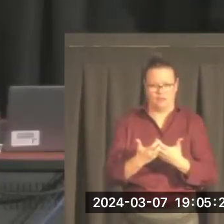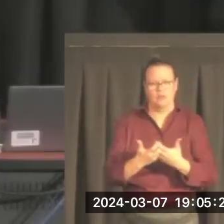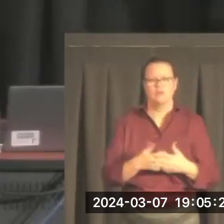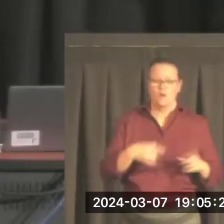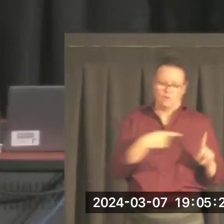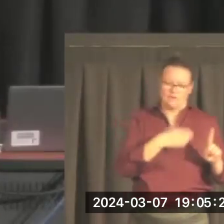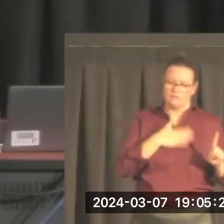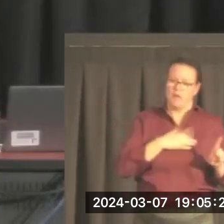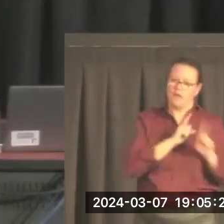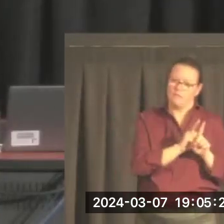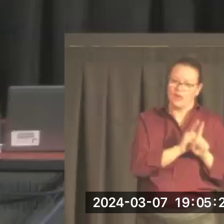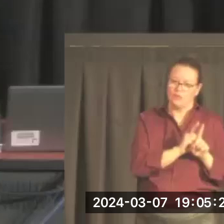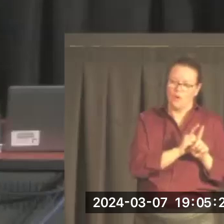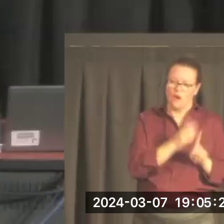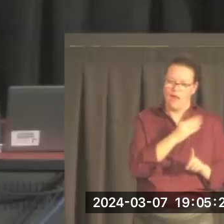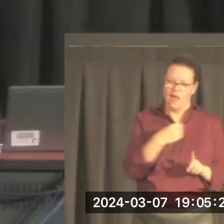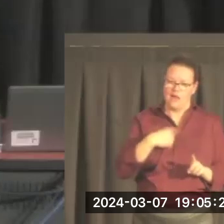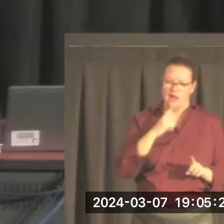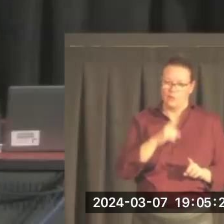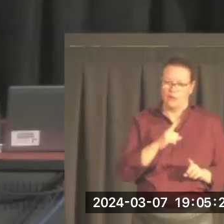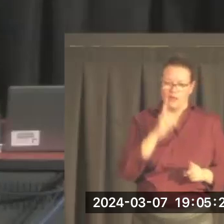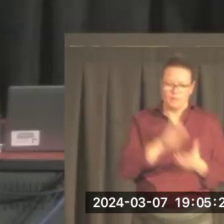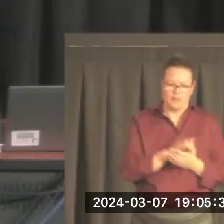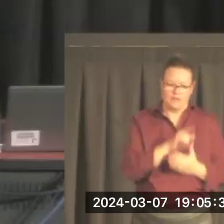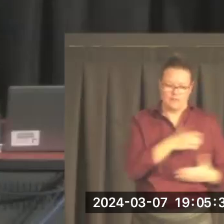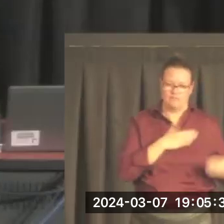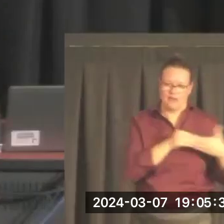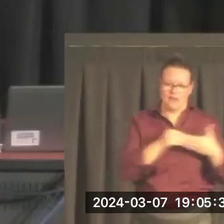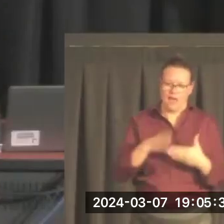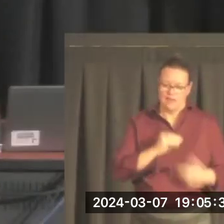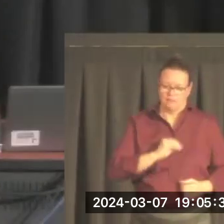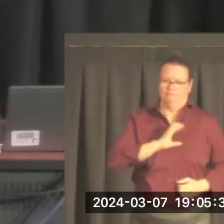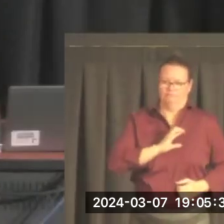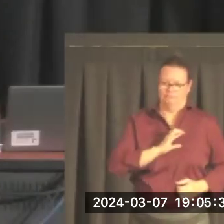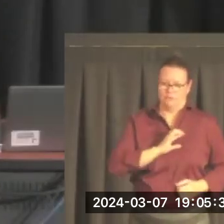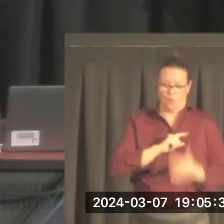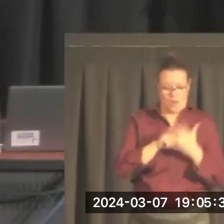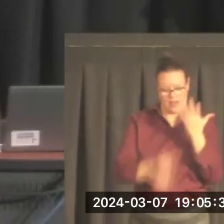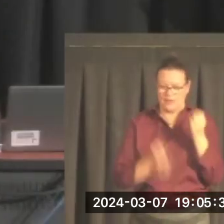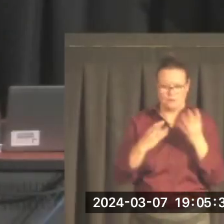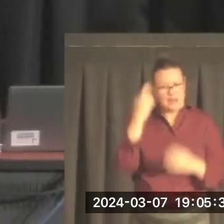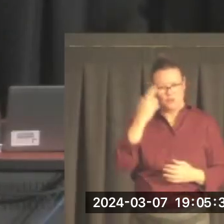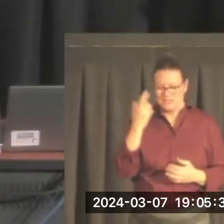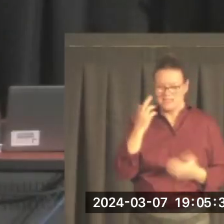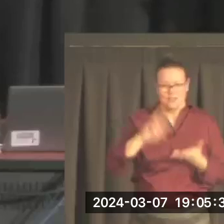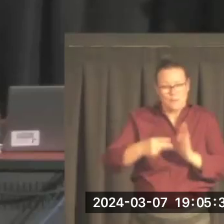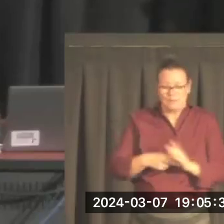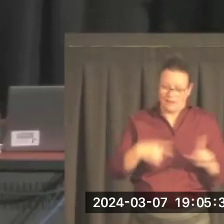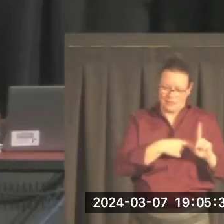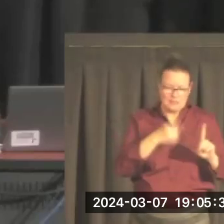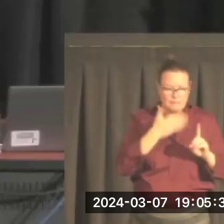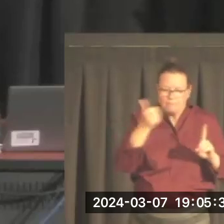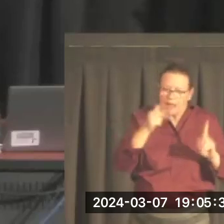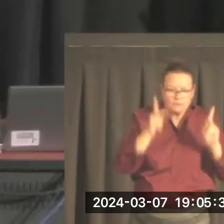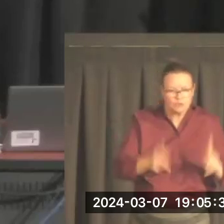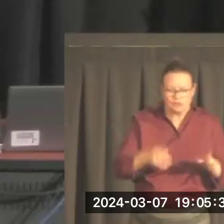and see him as a continuing source of inspiration and guidance. So for all of those reasons, there really is no one better to hear from on